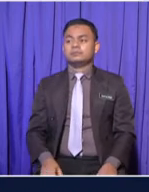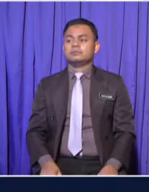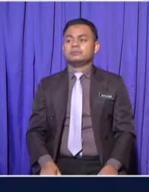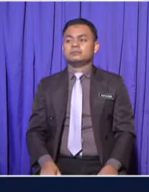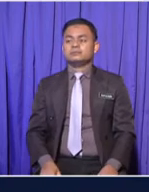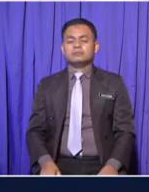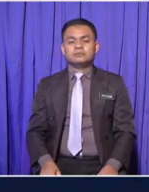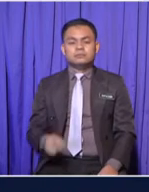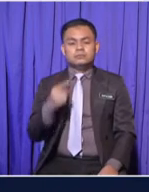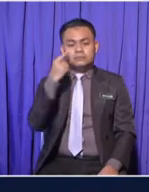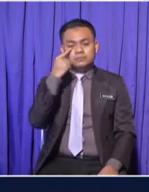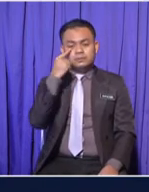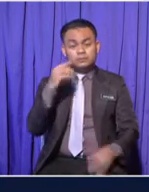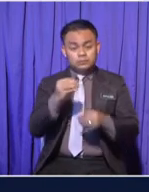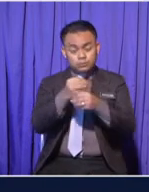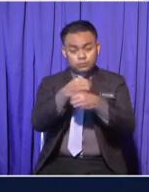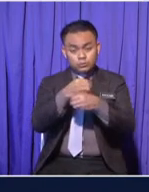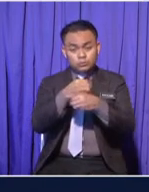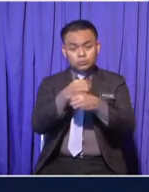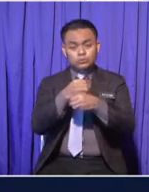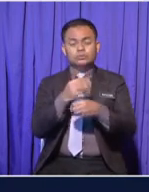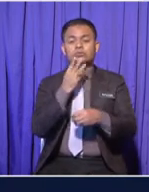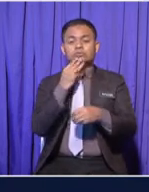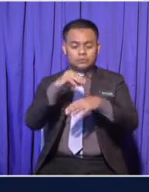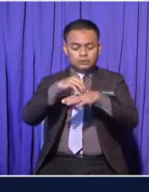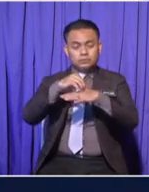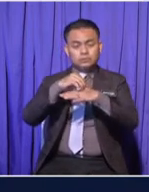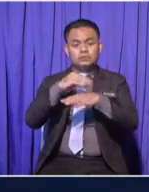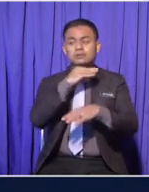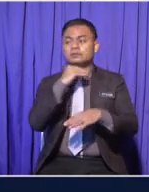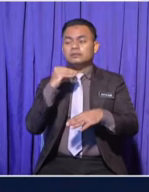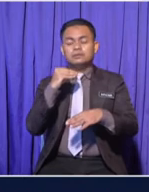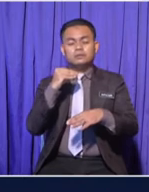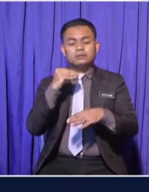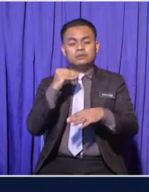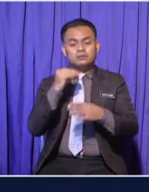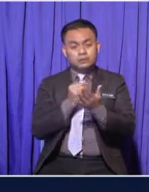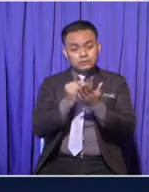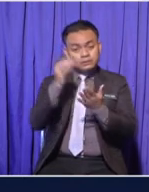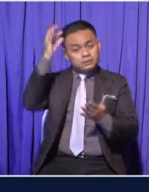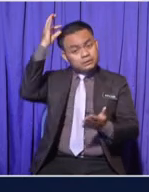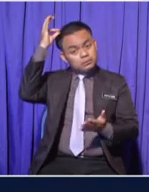shape Skin colour And their type Of hair